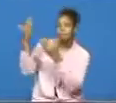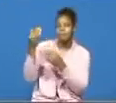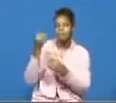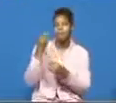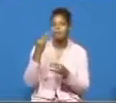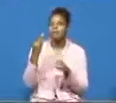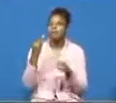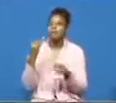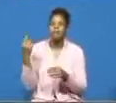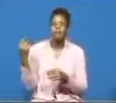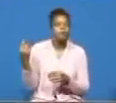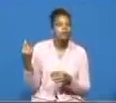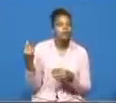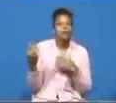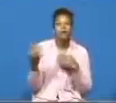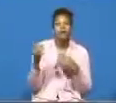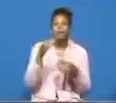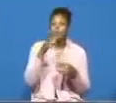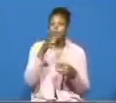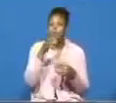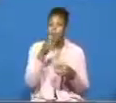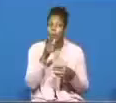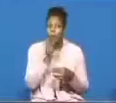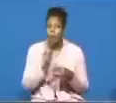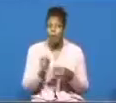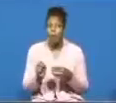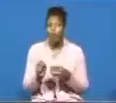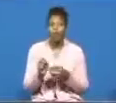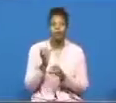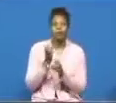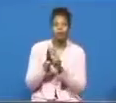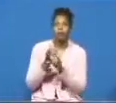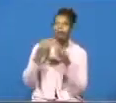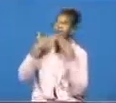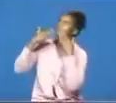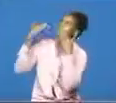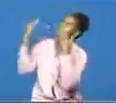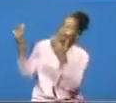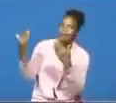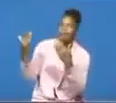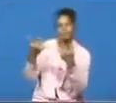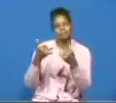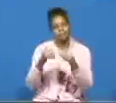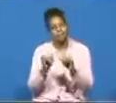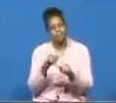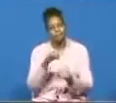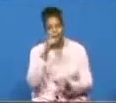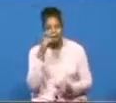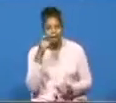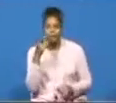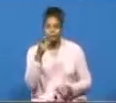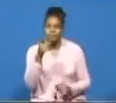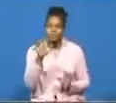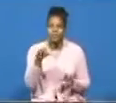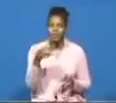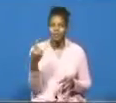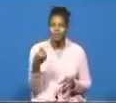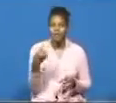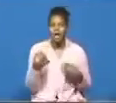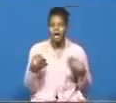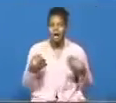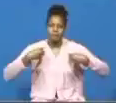is an older carola you still need to give god thanks because you could have only had a